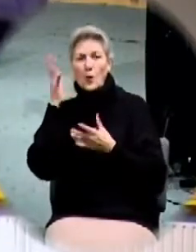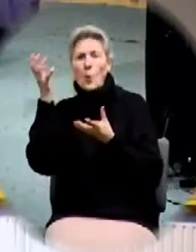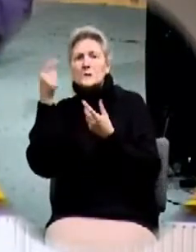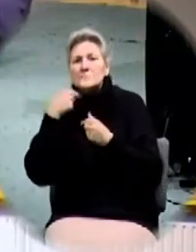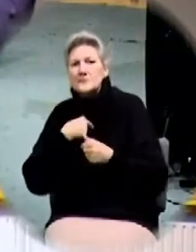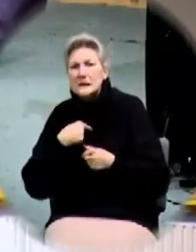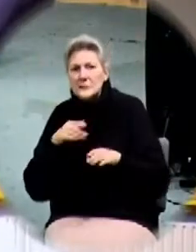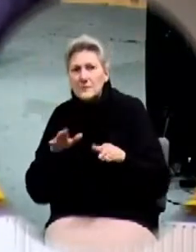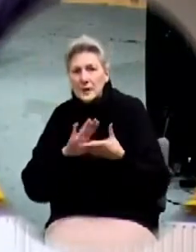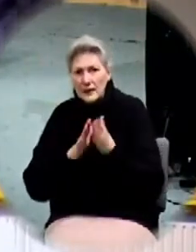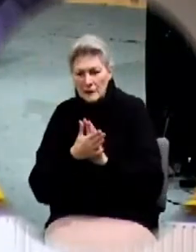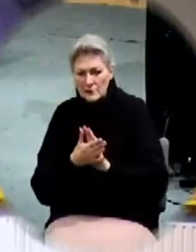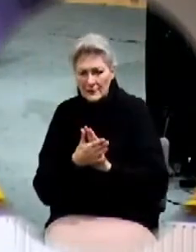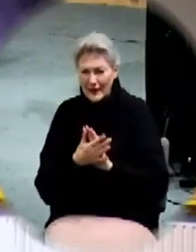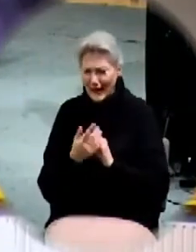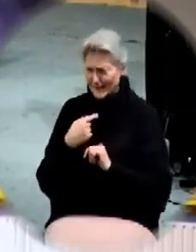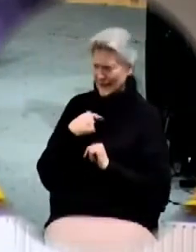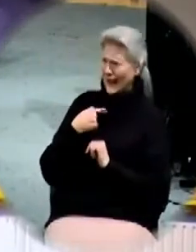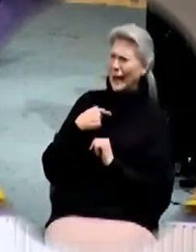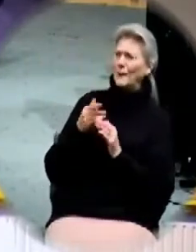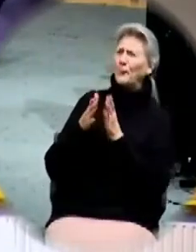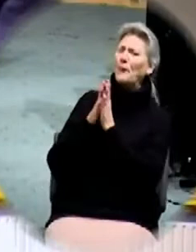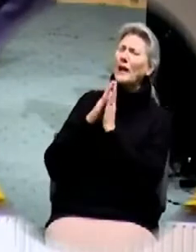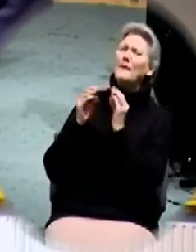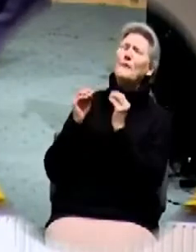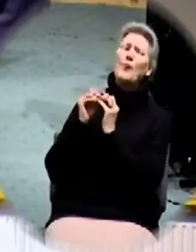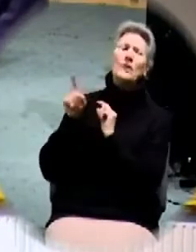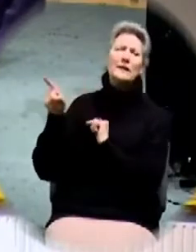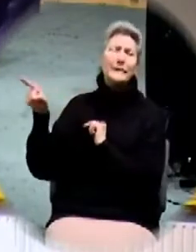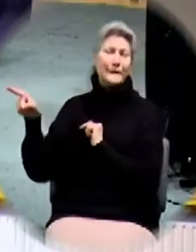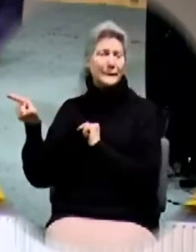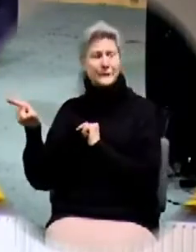now I could say well I pray more than him so what